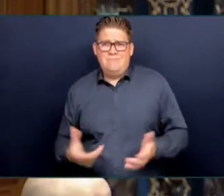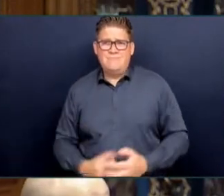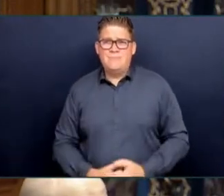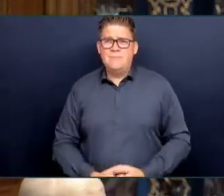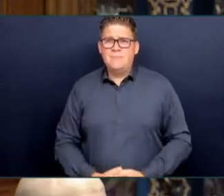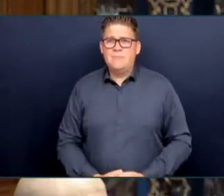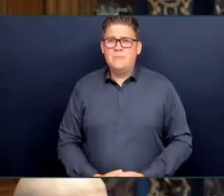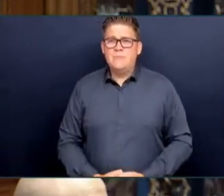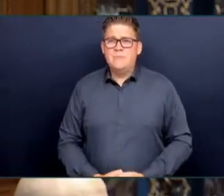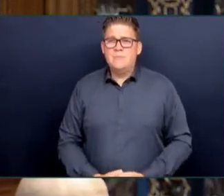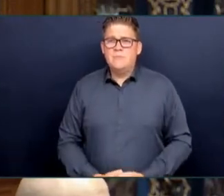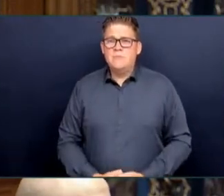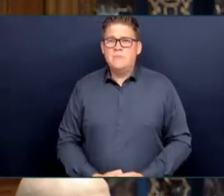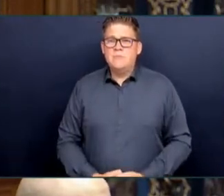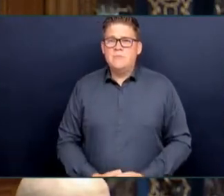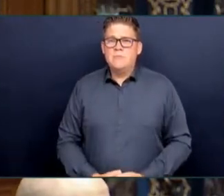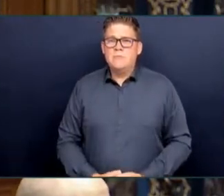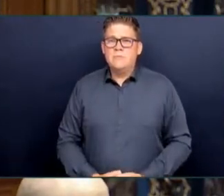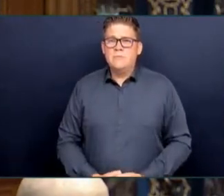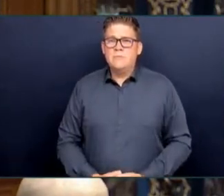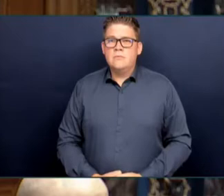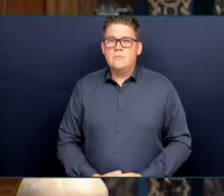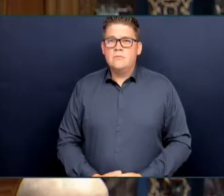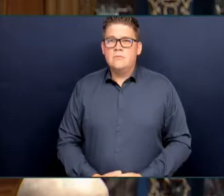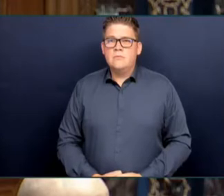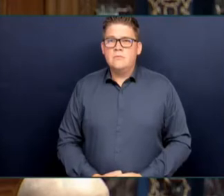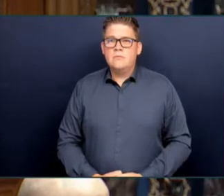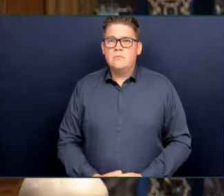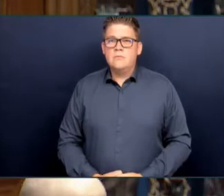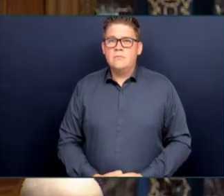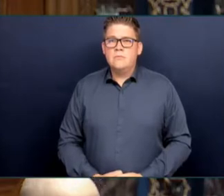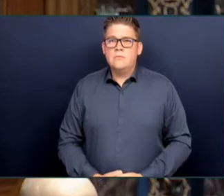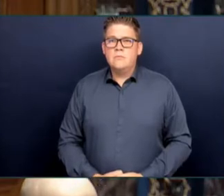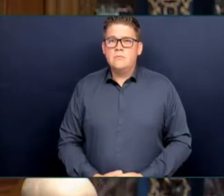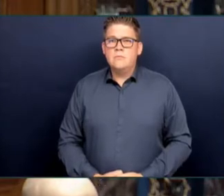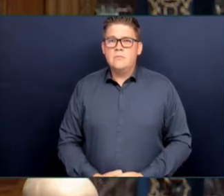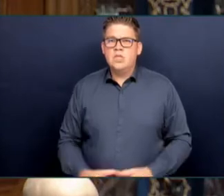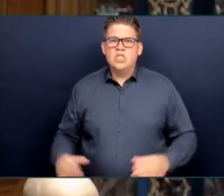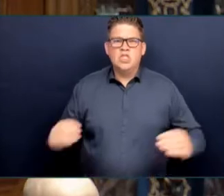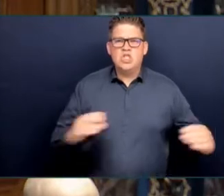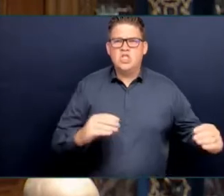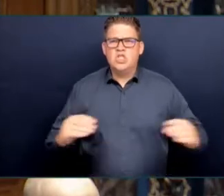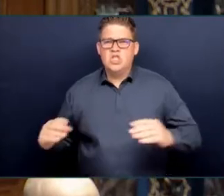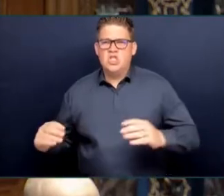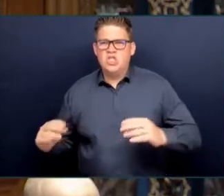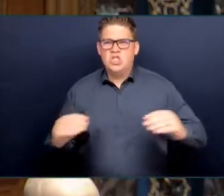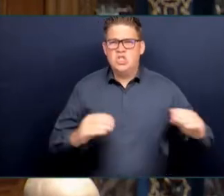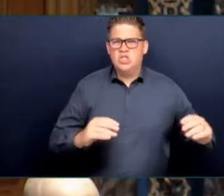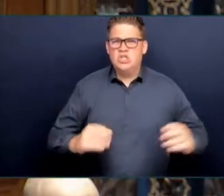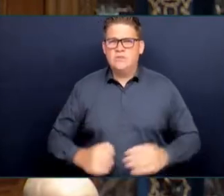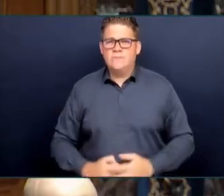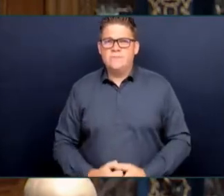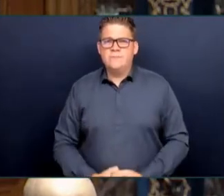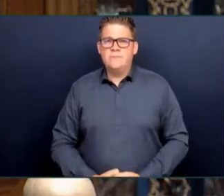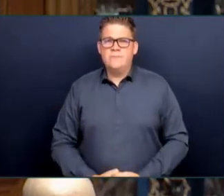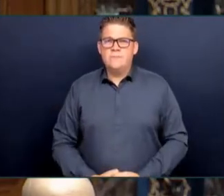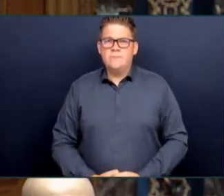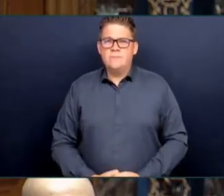stifling democratic... Members, members, let's hear the question. The staff will show the security in the next election. Members,